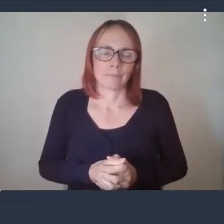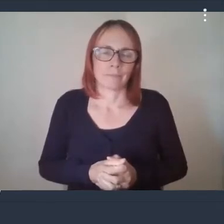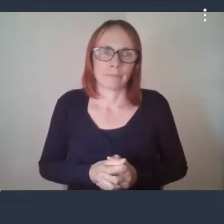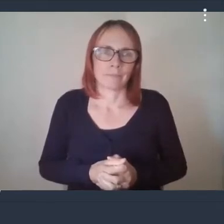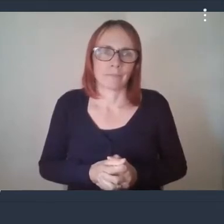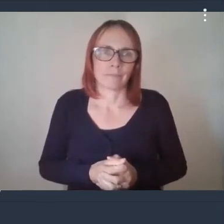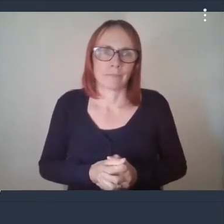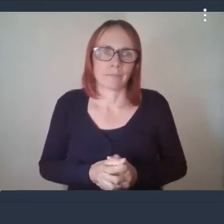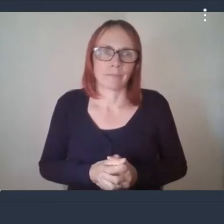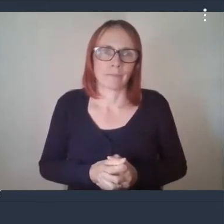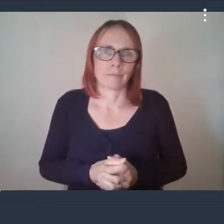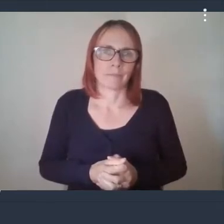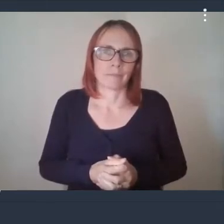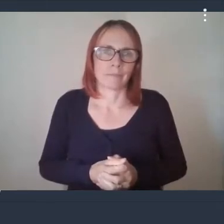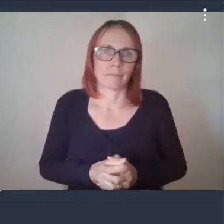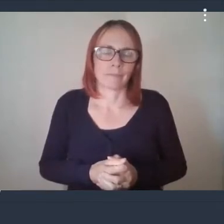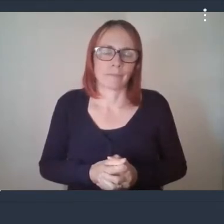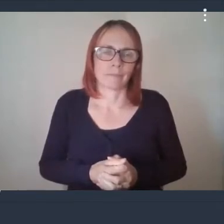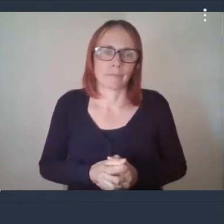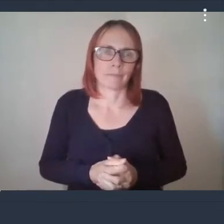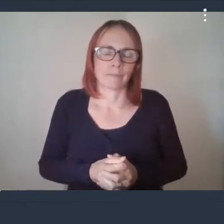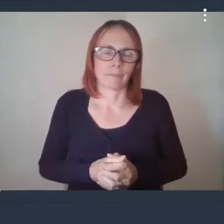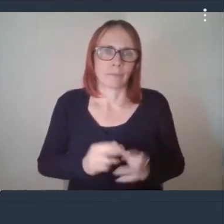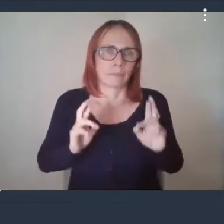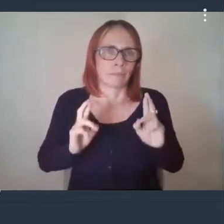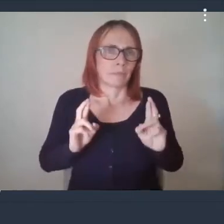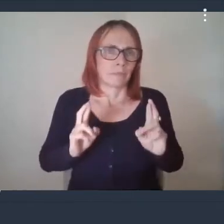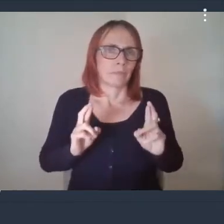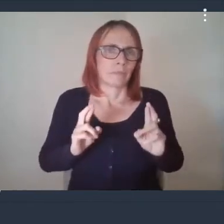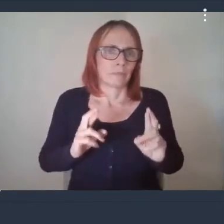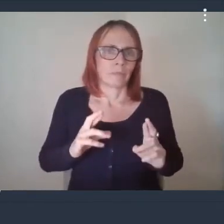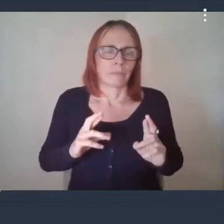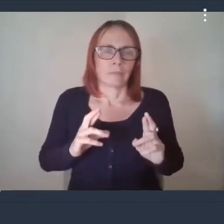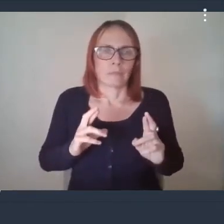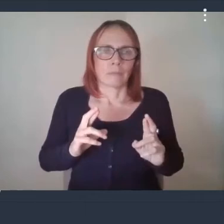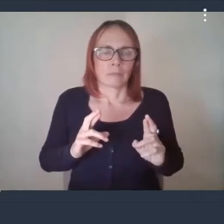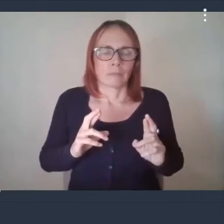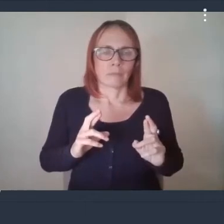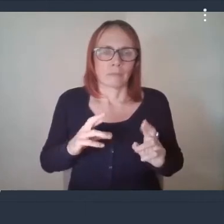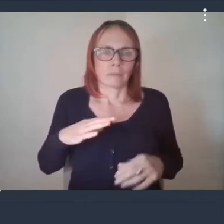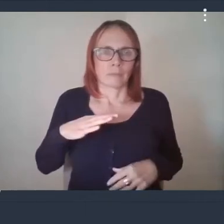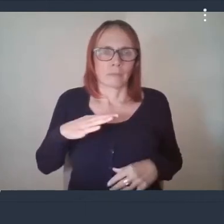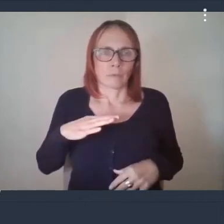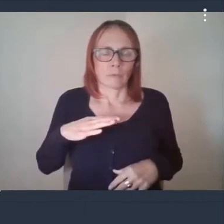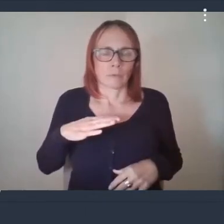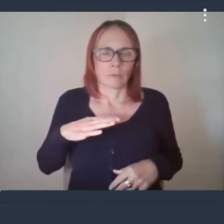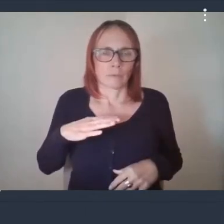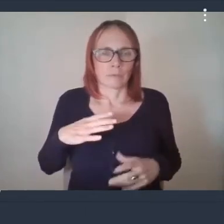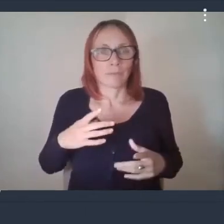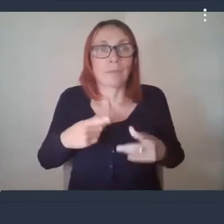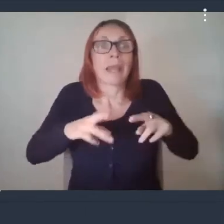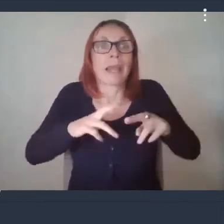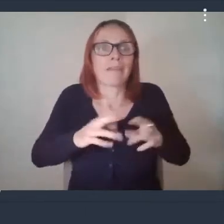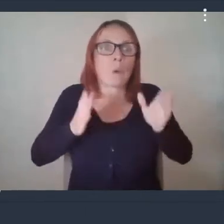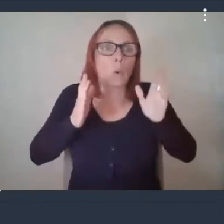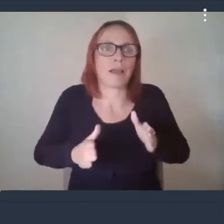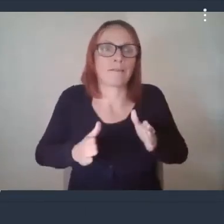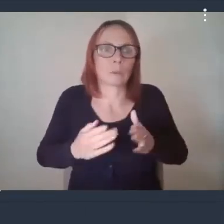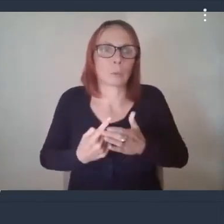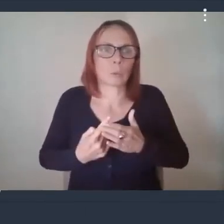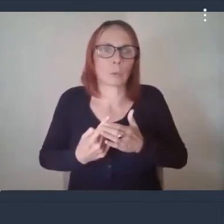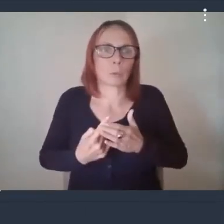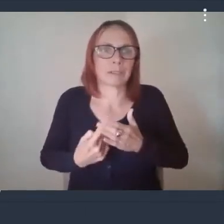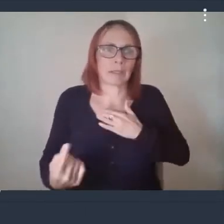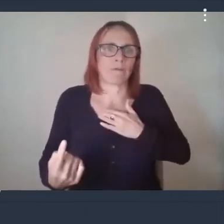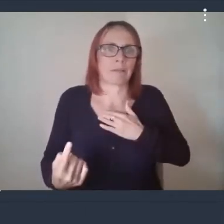in and touch wood i'd like to be in a position where if we do have to isolate it's not on the